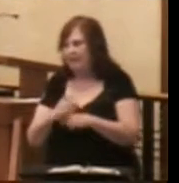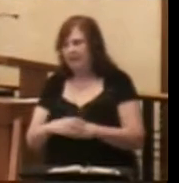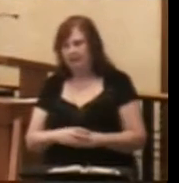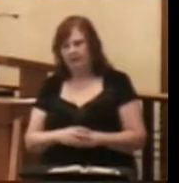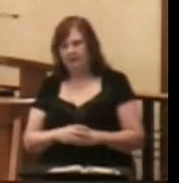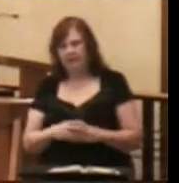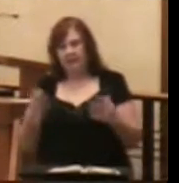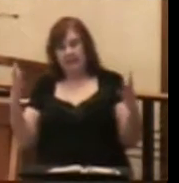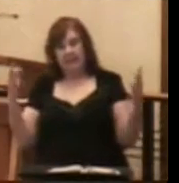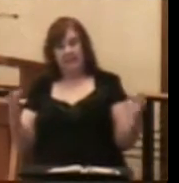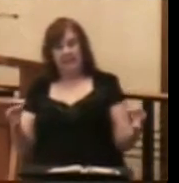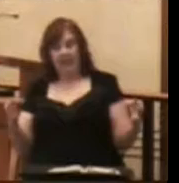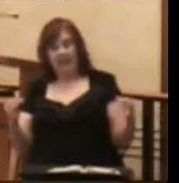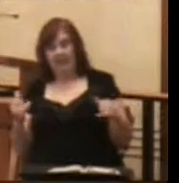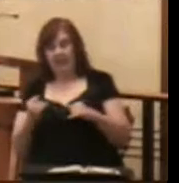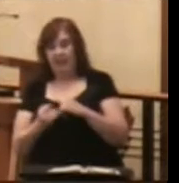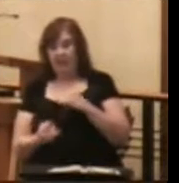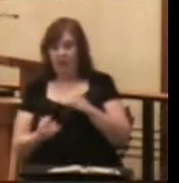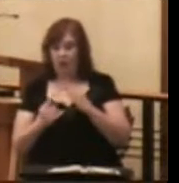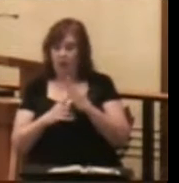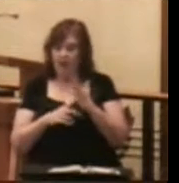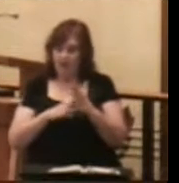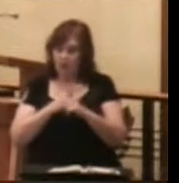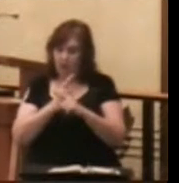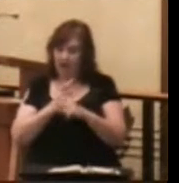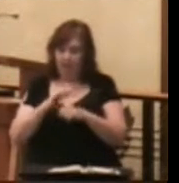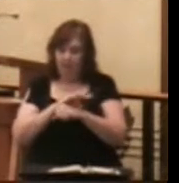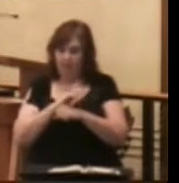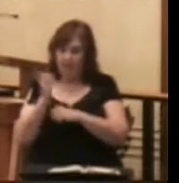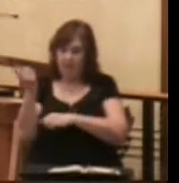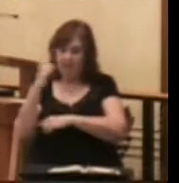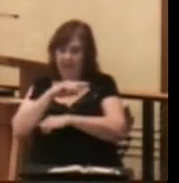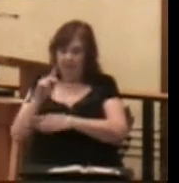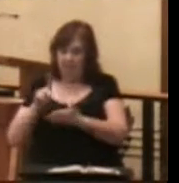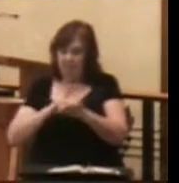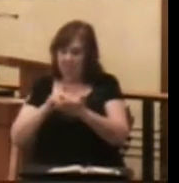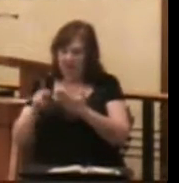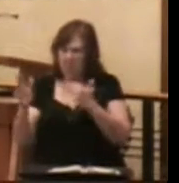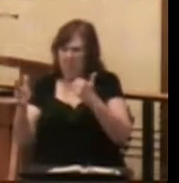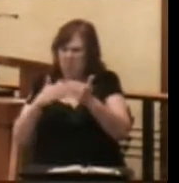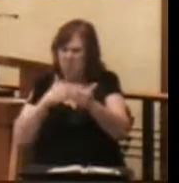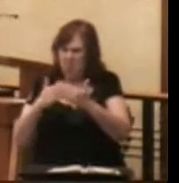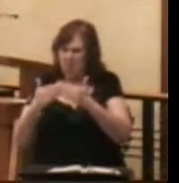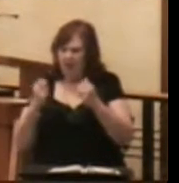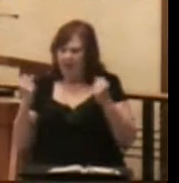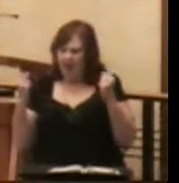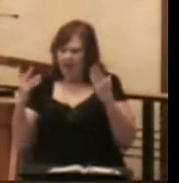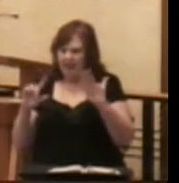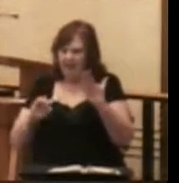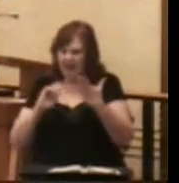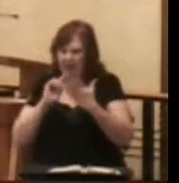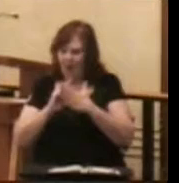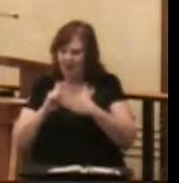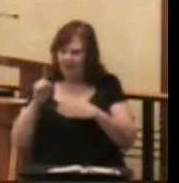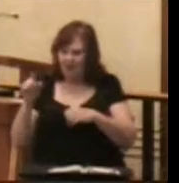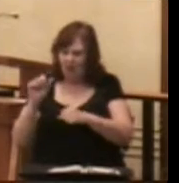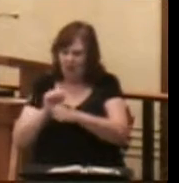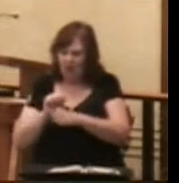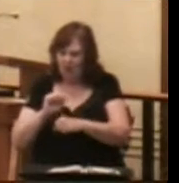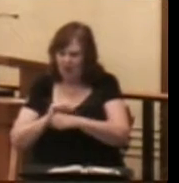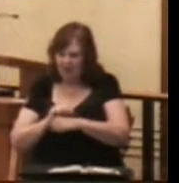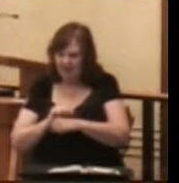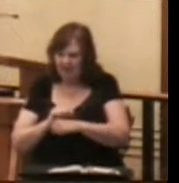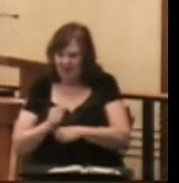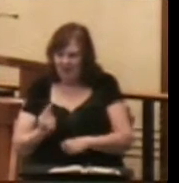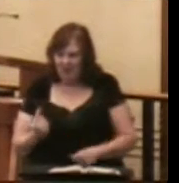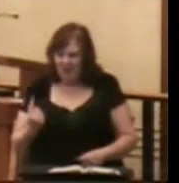He decides at the end, what is right is a full day's pay, no matter how many hours one has worked. Now, if one